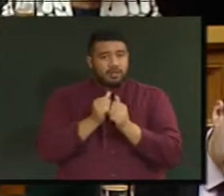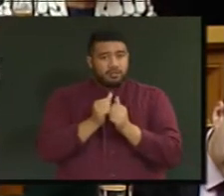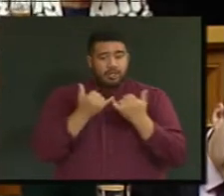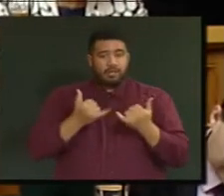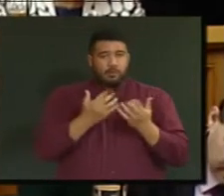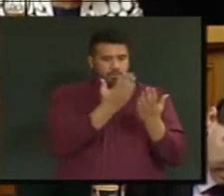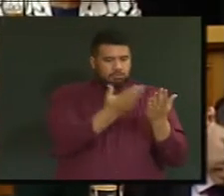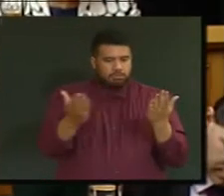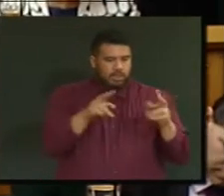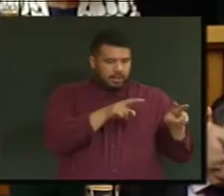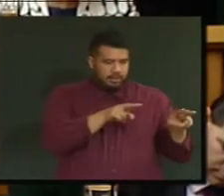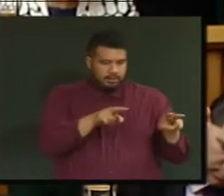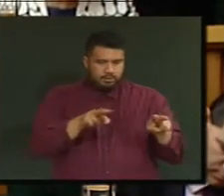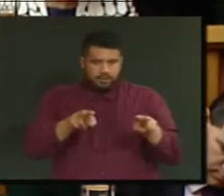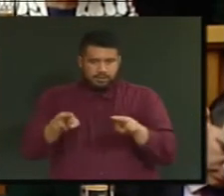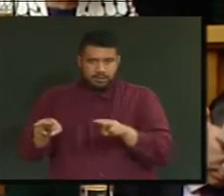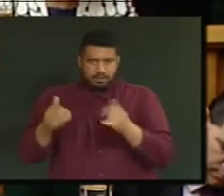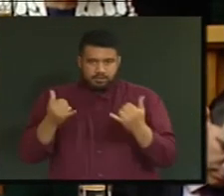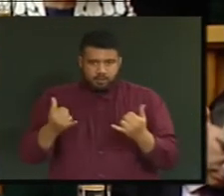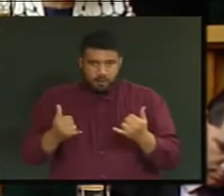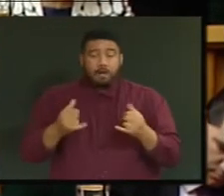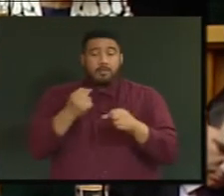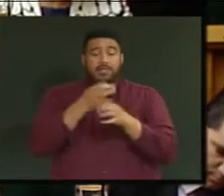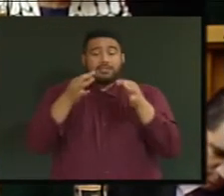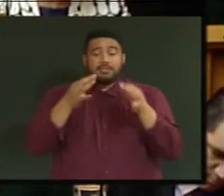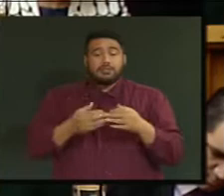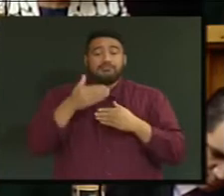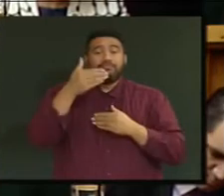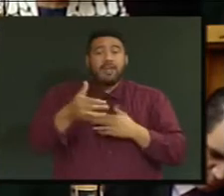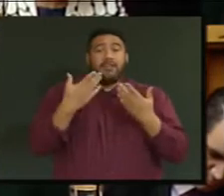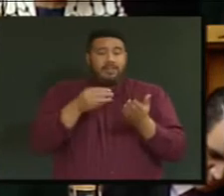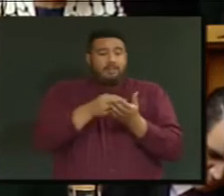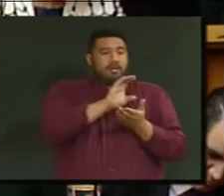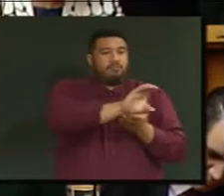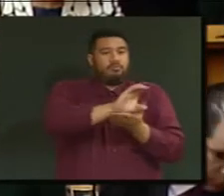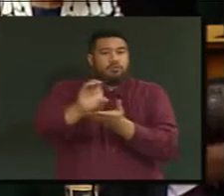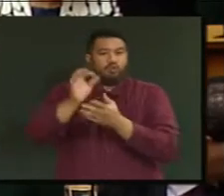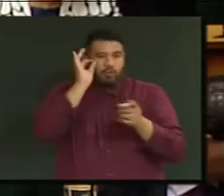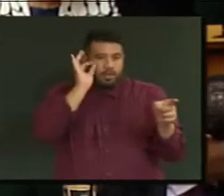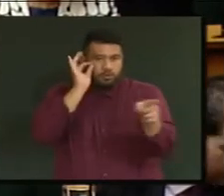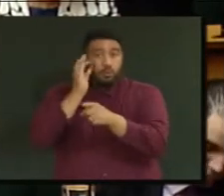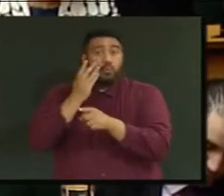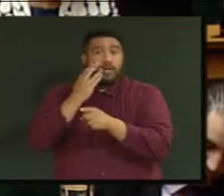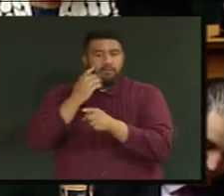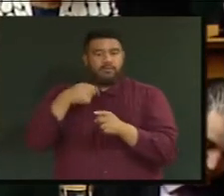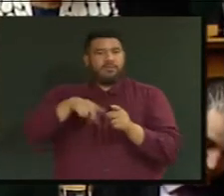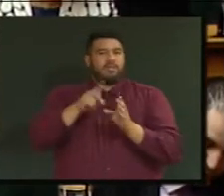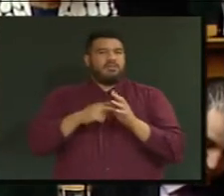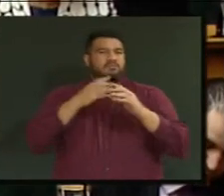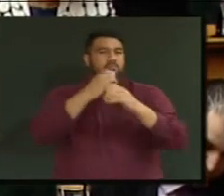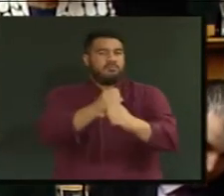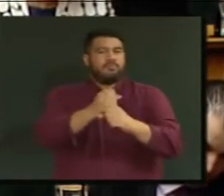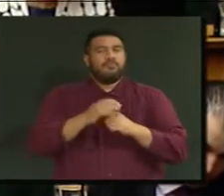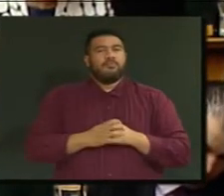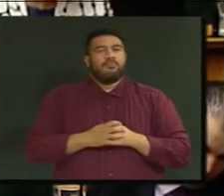assessed and the decisions will be announced and allocated to councils later this year. The good news, though,